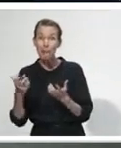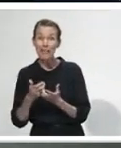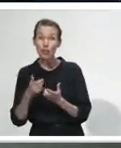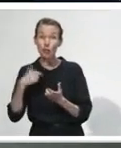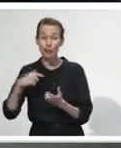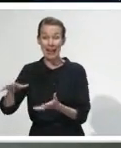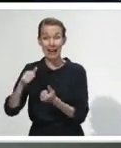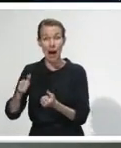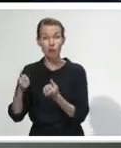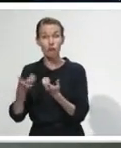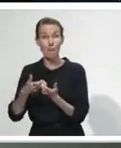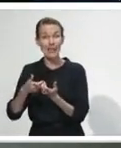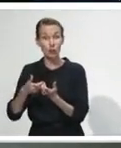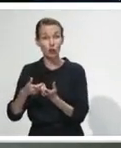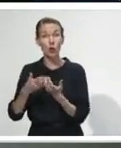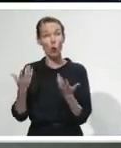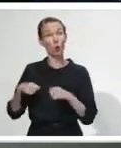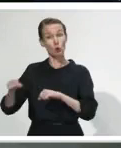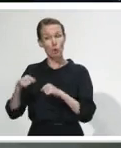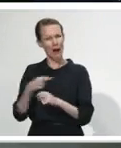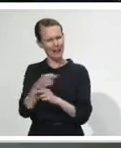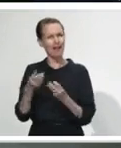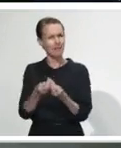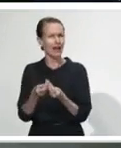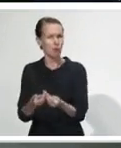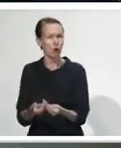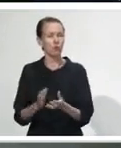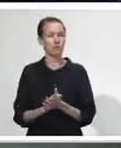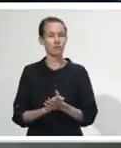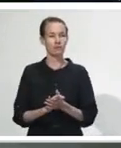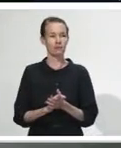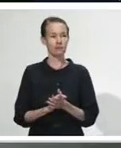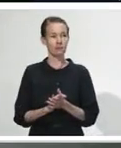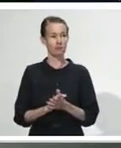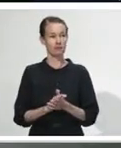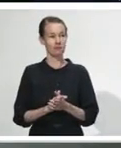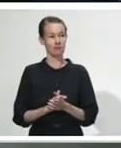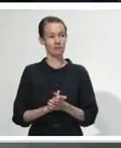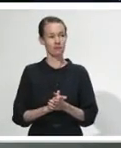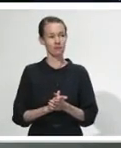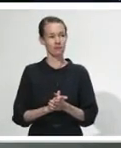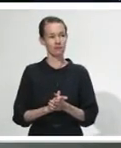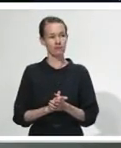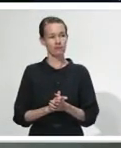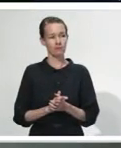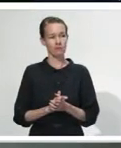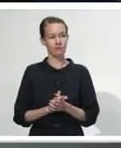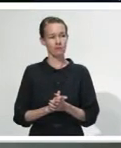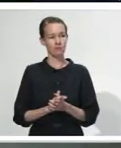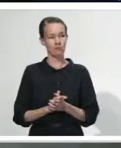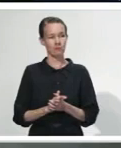Can I just ask a follow-on question to Charlie's one about vaccines? There's been some promising signs in the US about that antiviral drug,